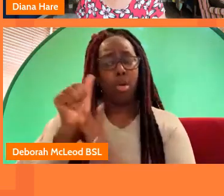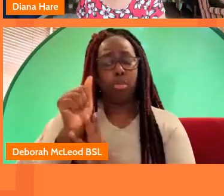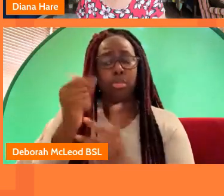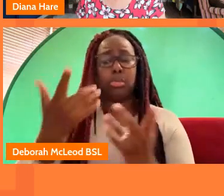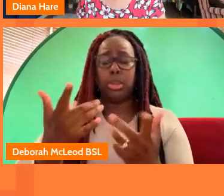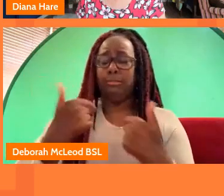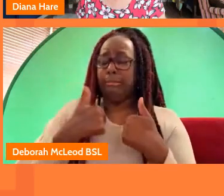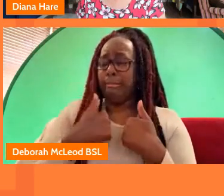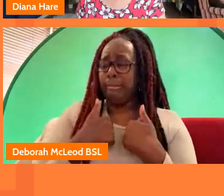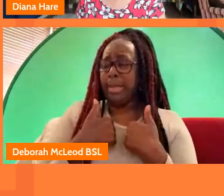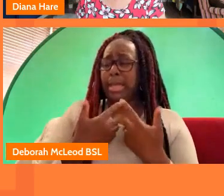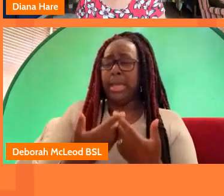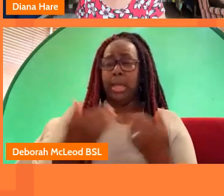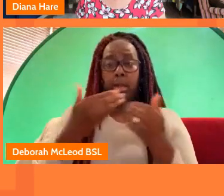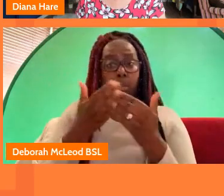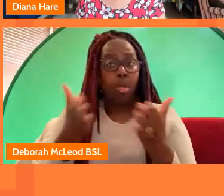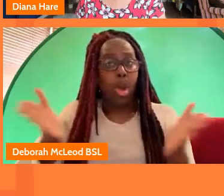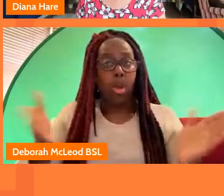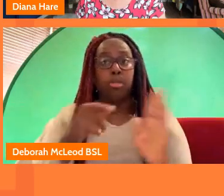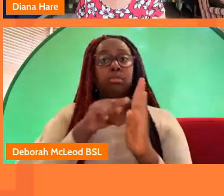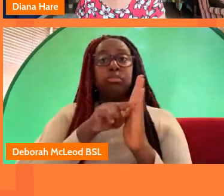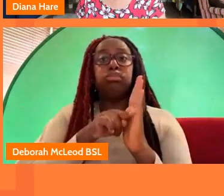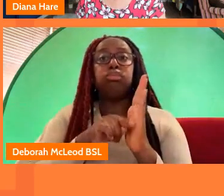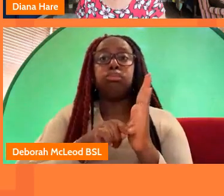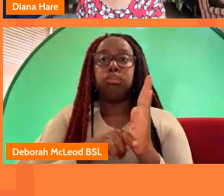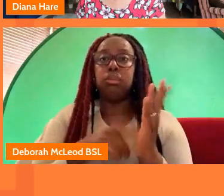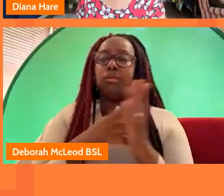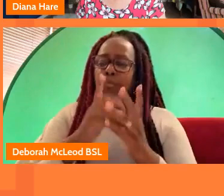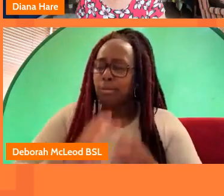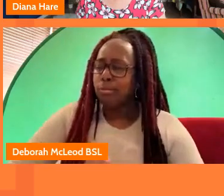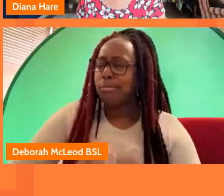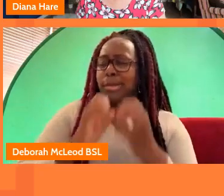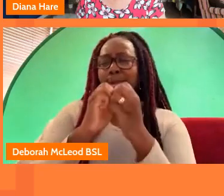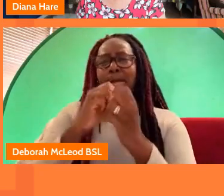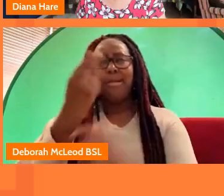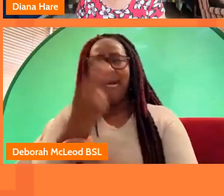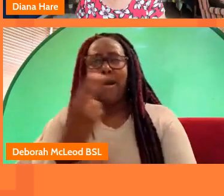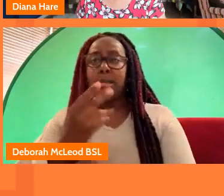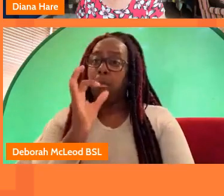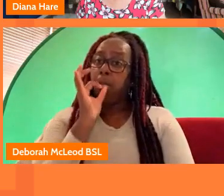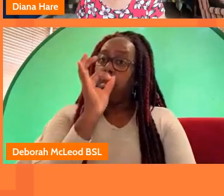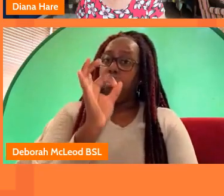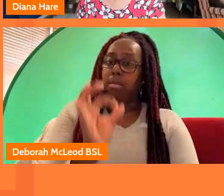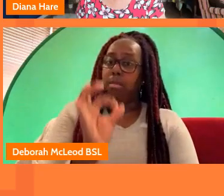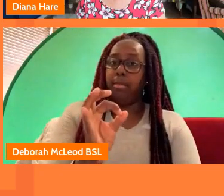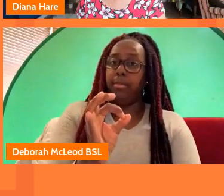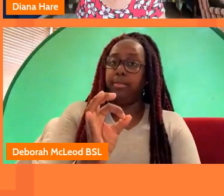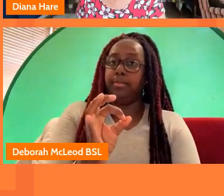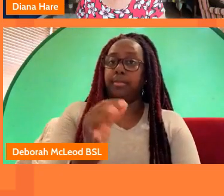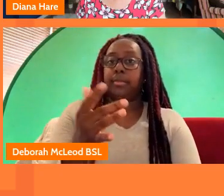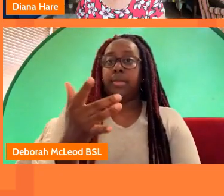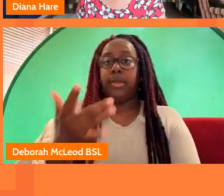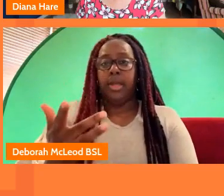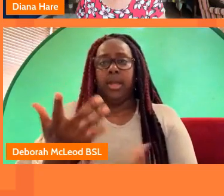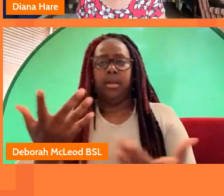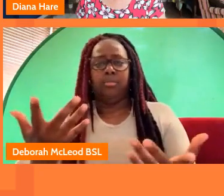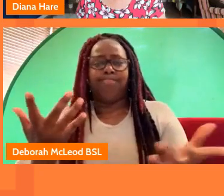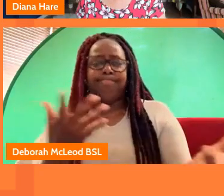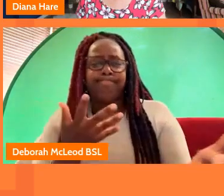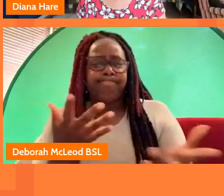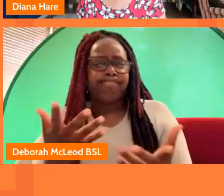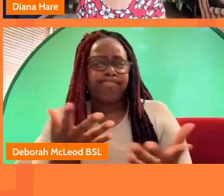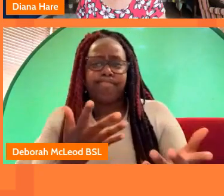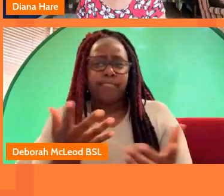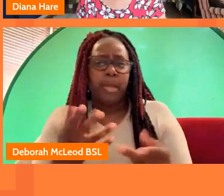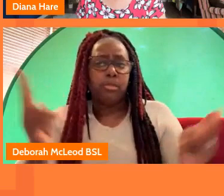that was a completely open program for uh creative artists to apply and there's a tendency quite often for those